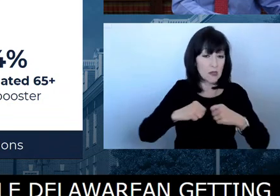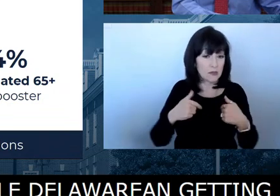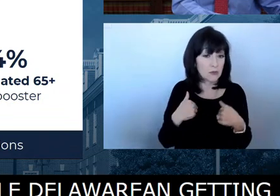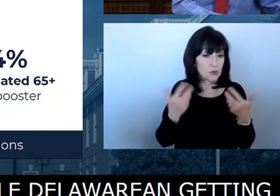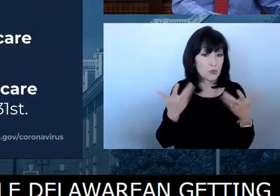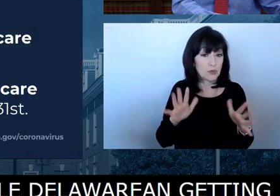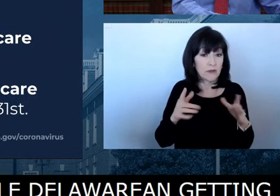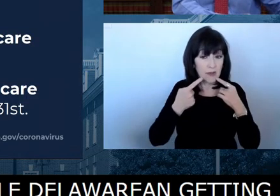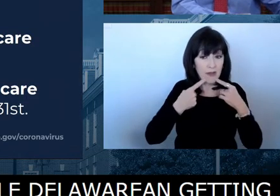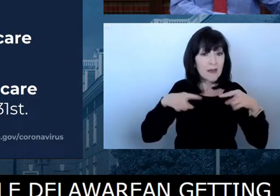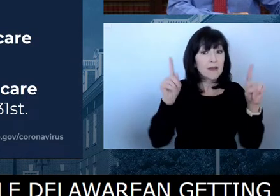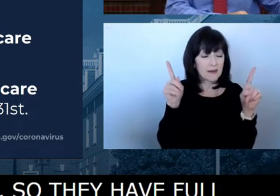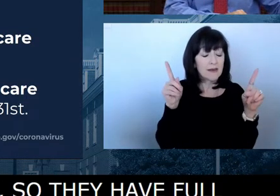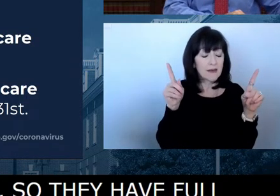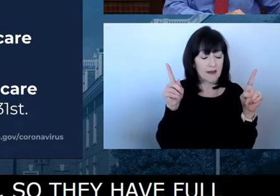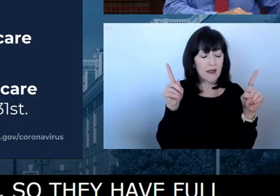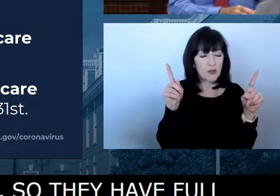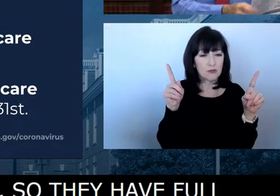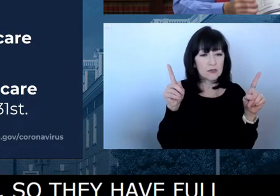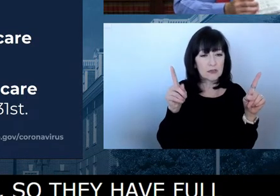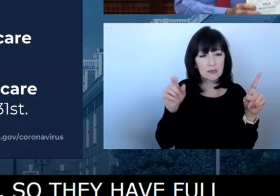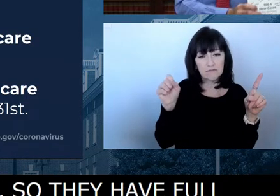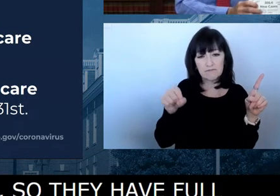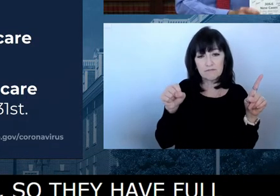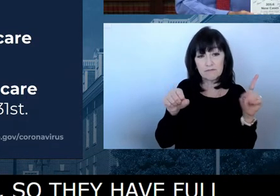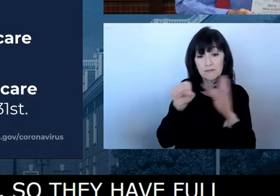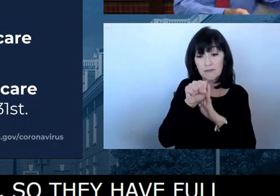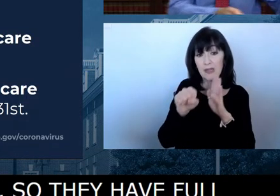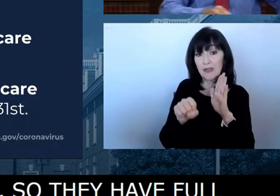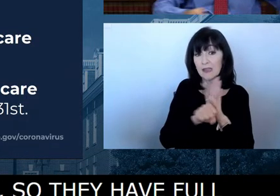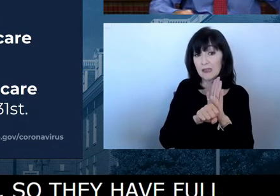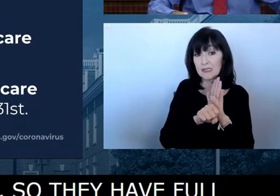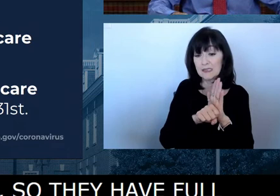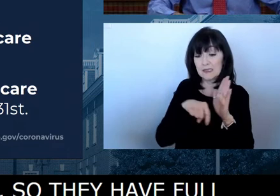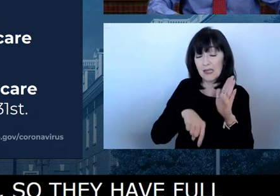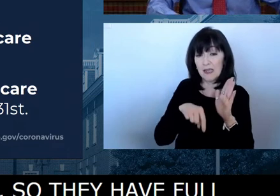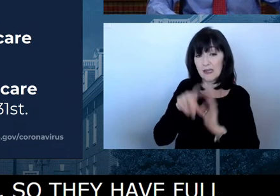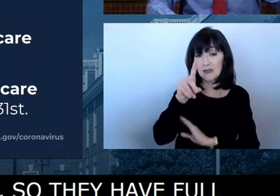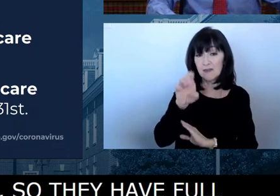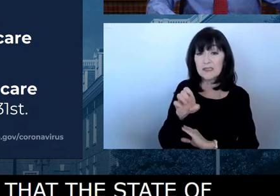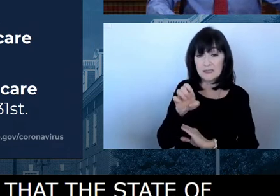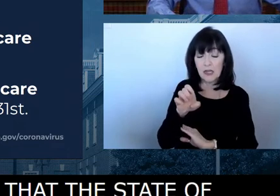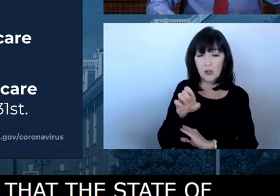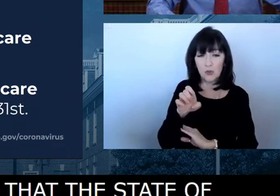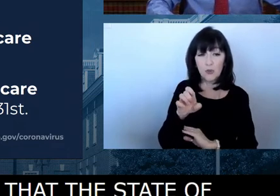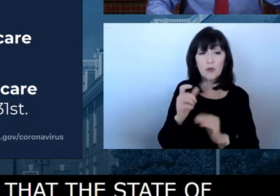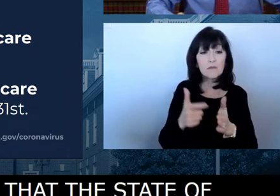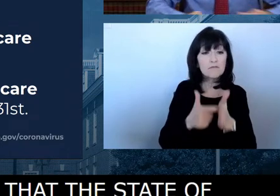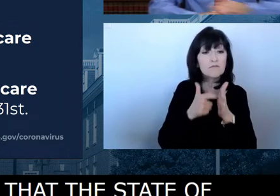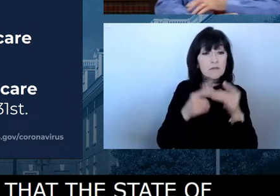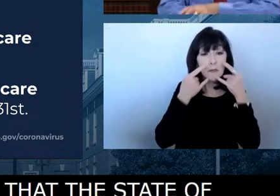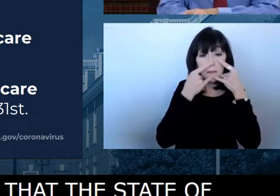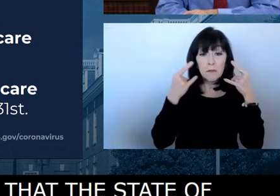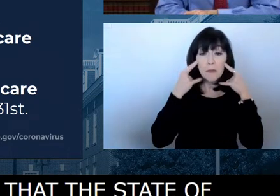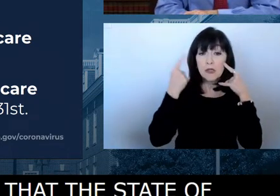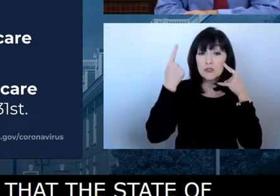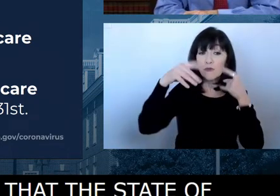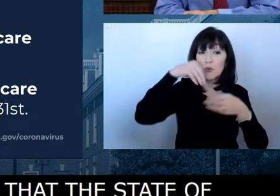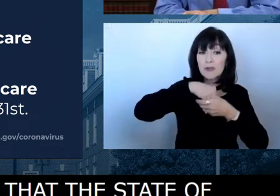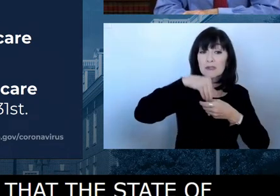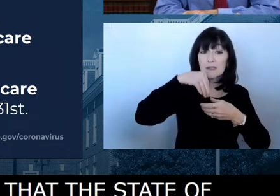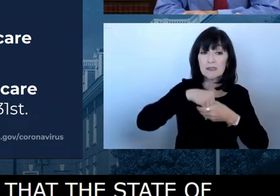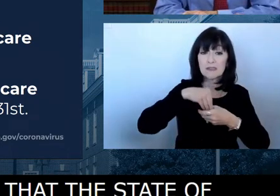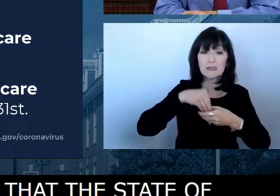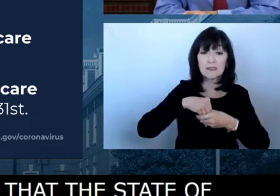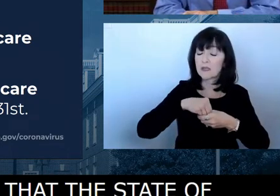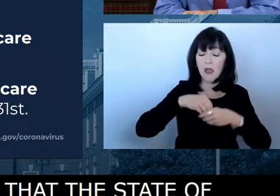indoor mask requirement would end on February 11th, as it did. Businesses and employers may have their